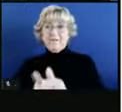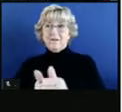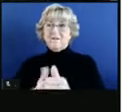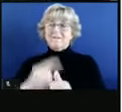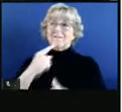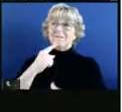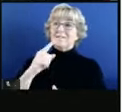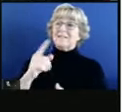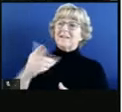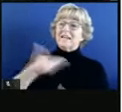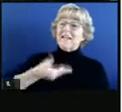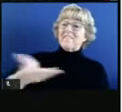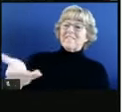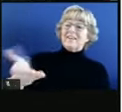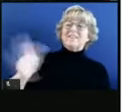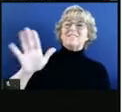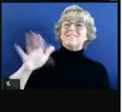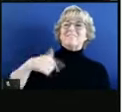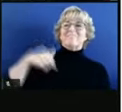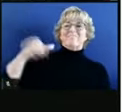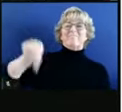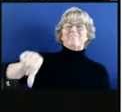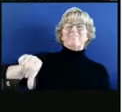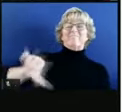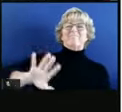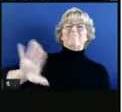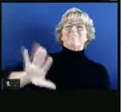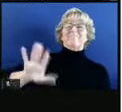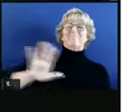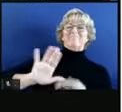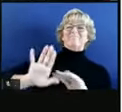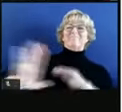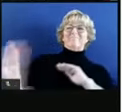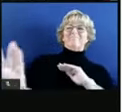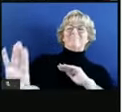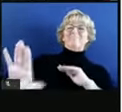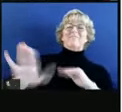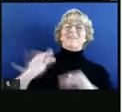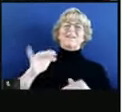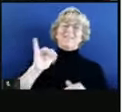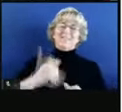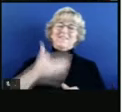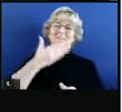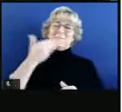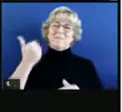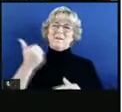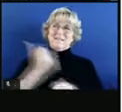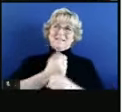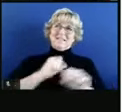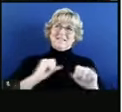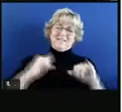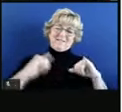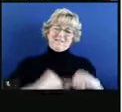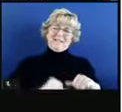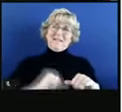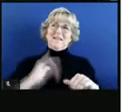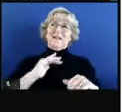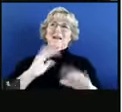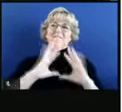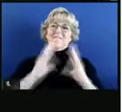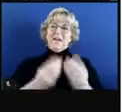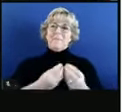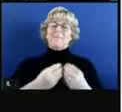down on a gathering invitation as well and coming together to say that this is the right decision for us and our family and our community.